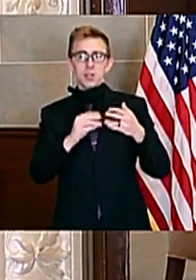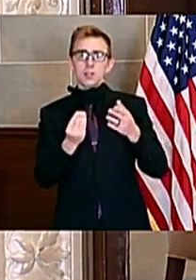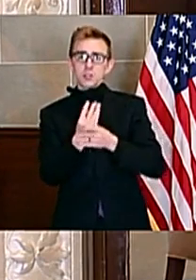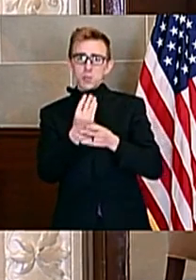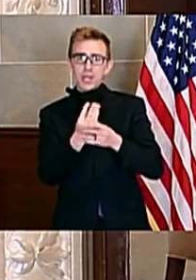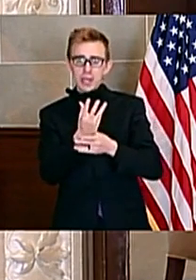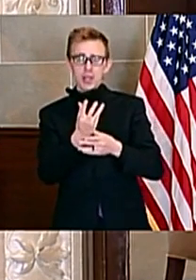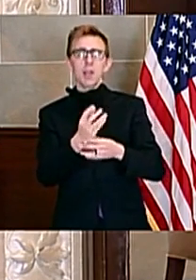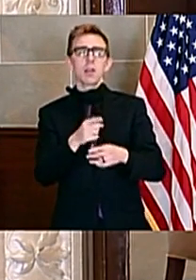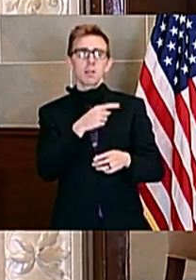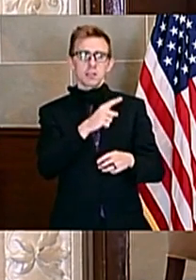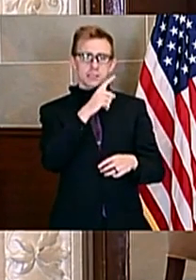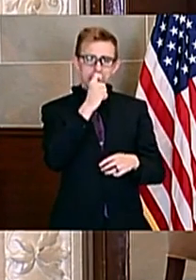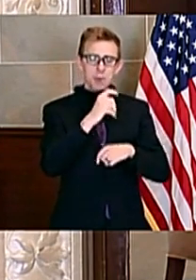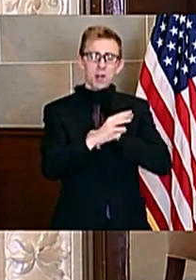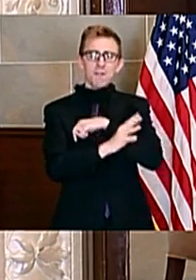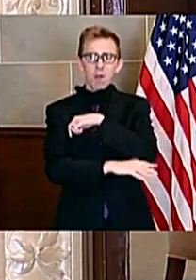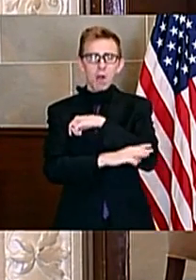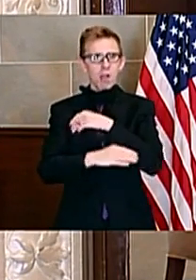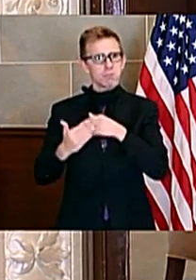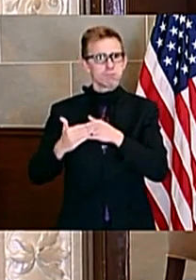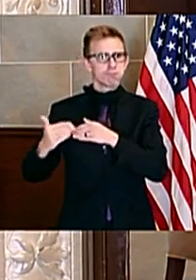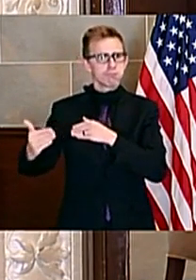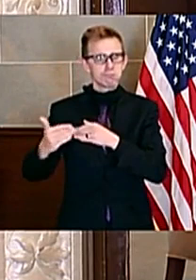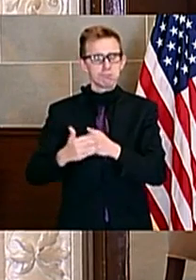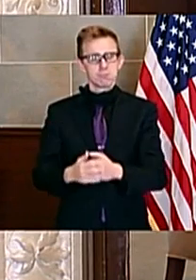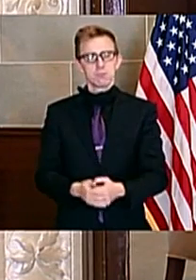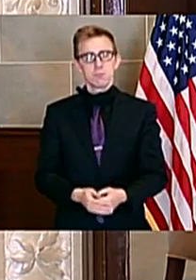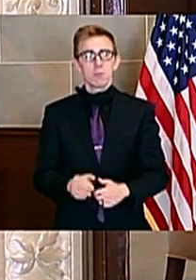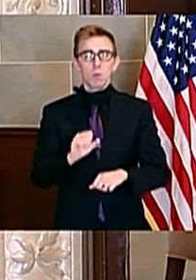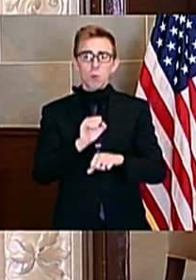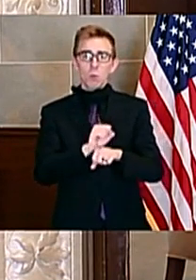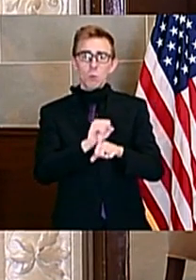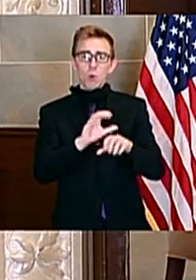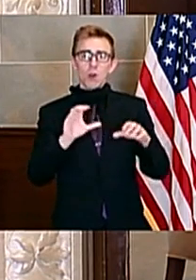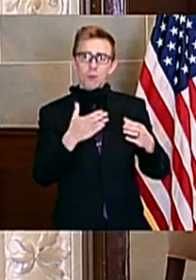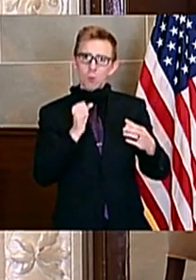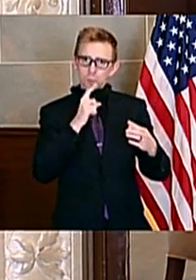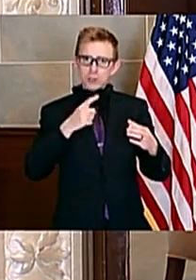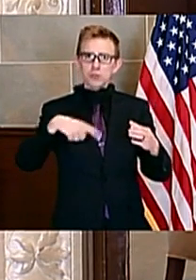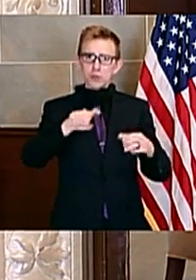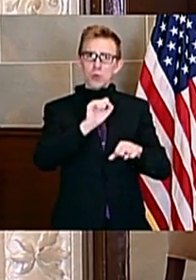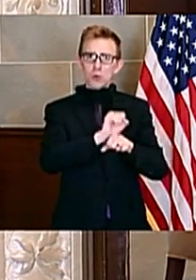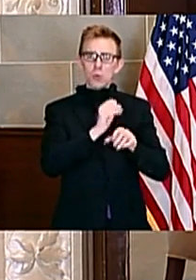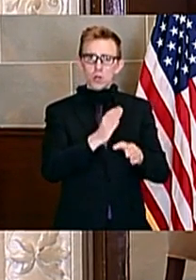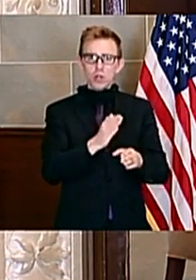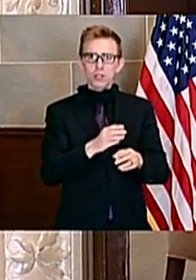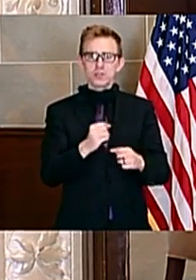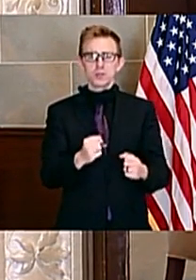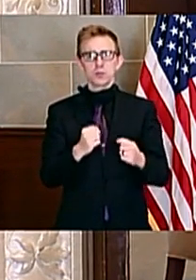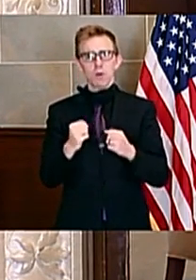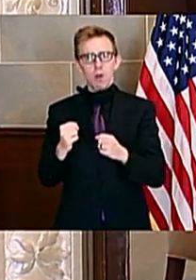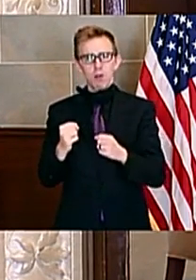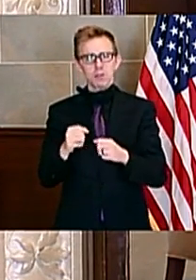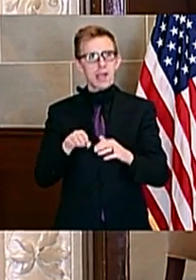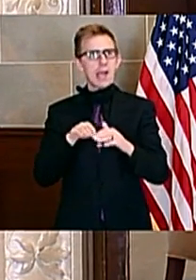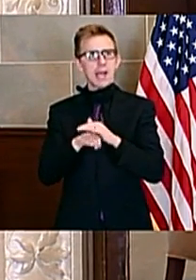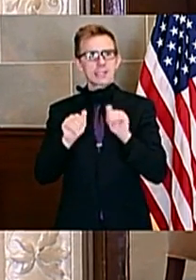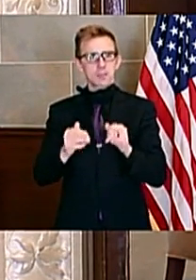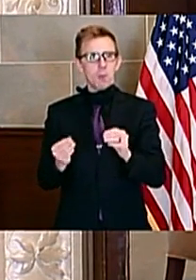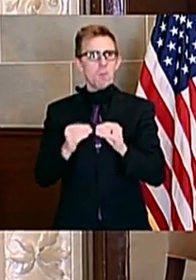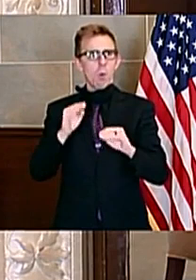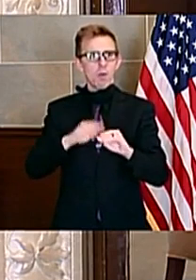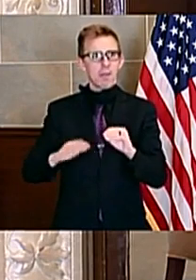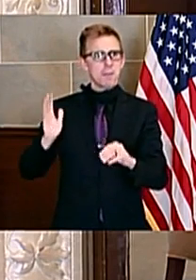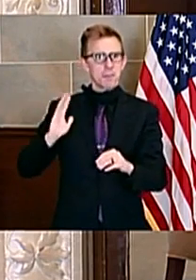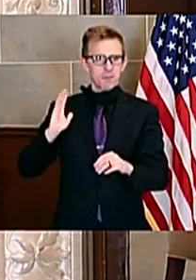fall, and beyond. And we also want to make sure that the public workforce system emerges from this crisis stronger, more resilient, and more accessible than it was at the